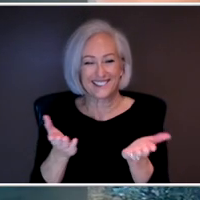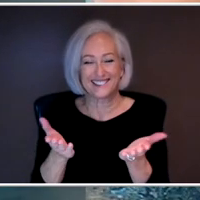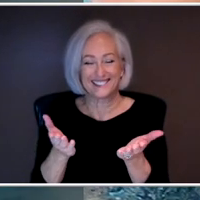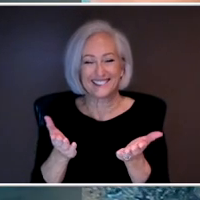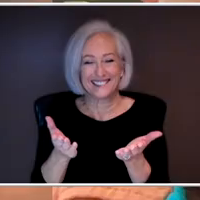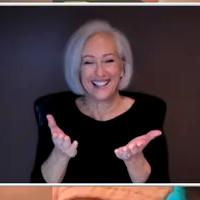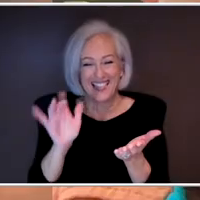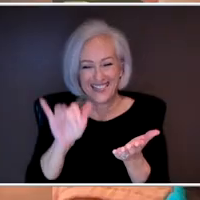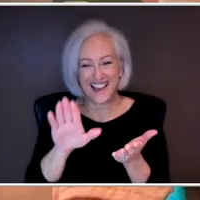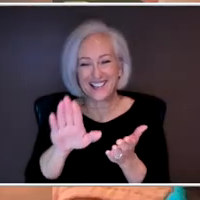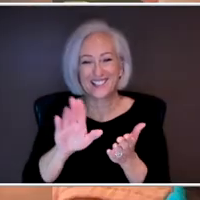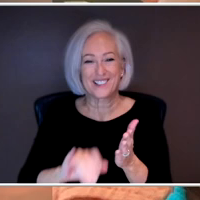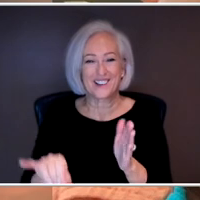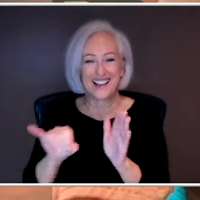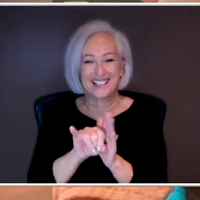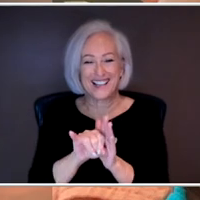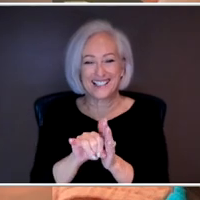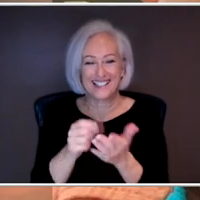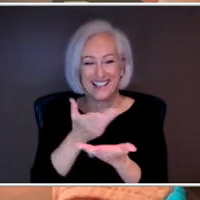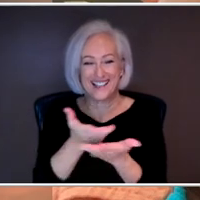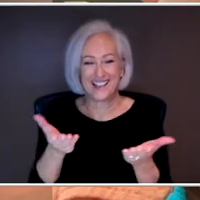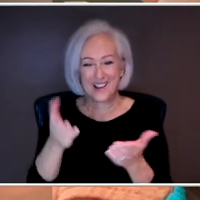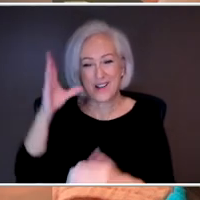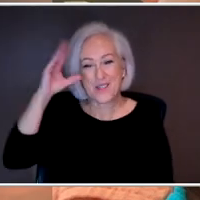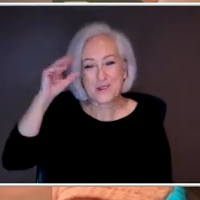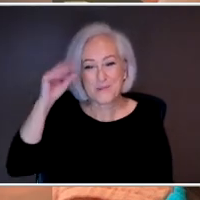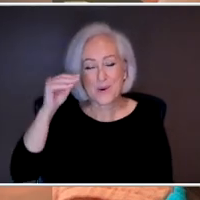identity right there on the screen, those boys. Tell us about them.